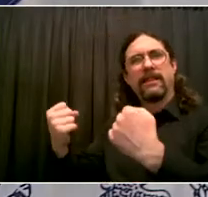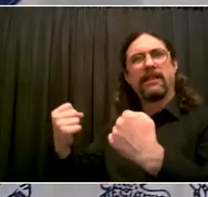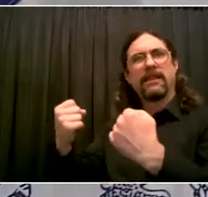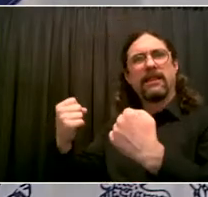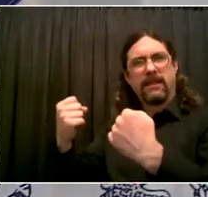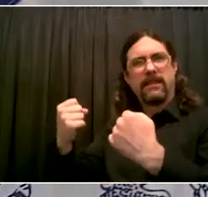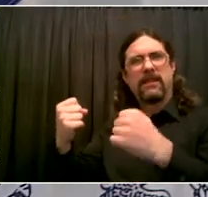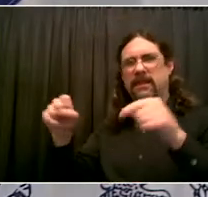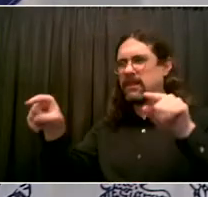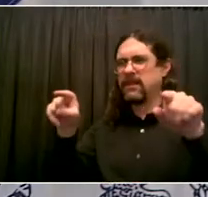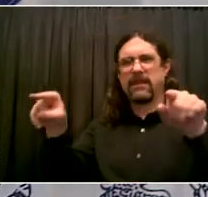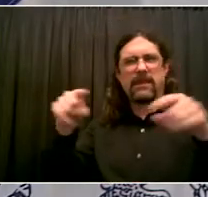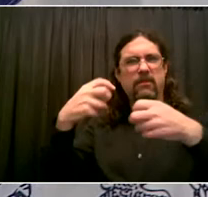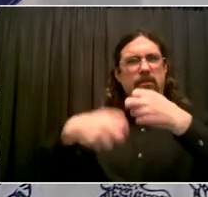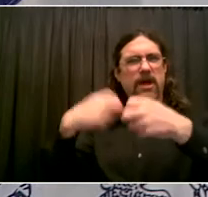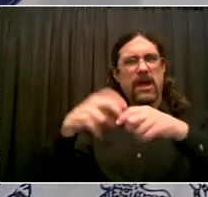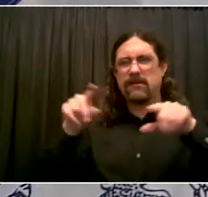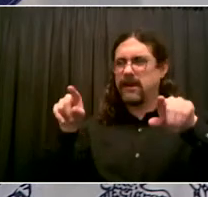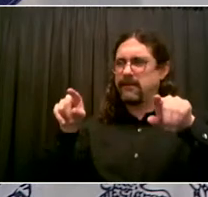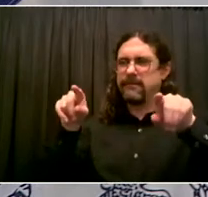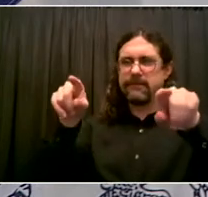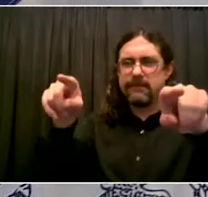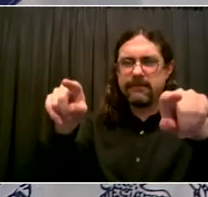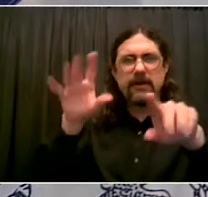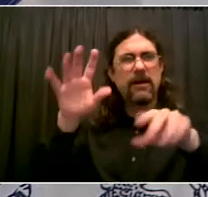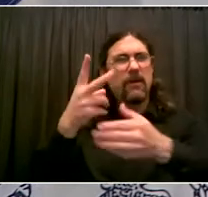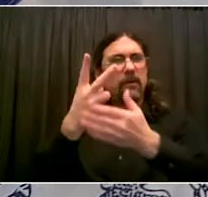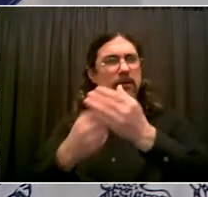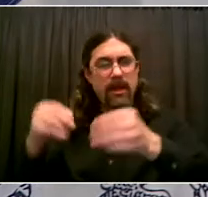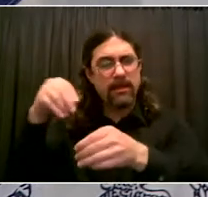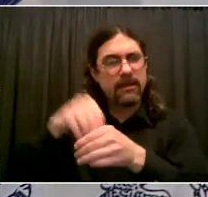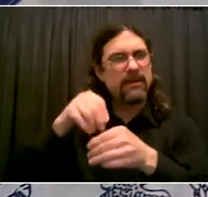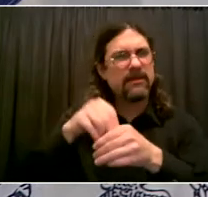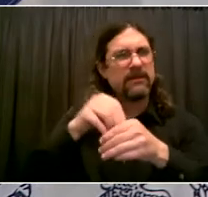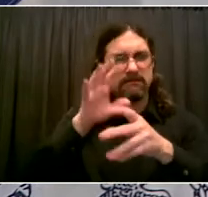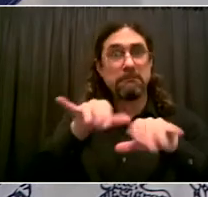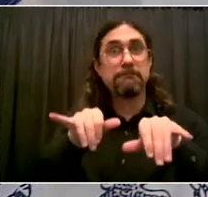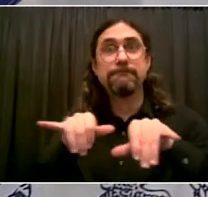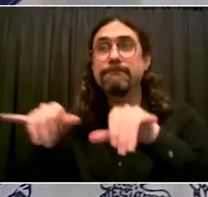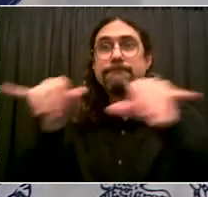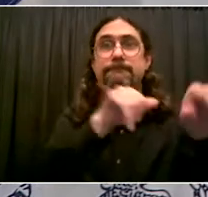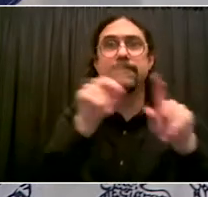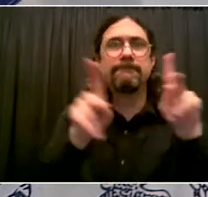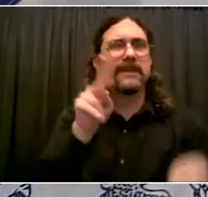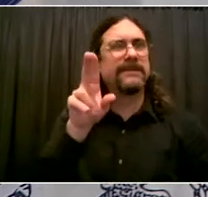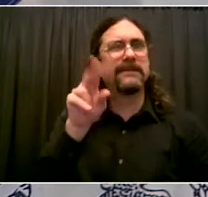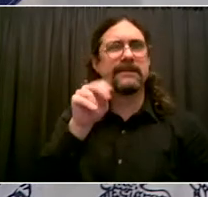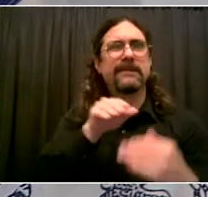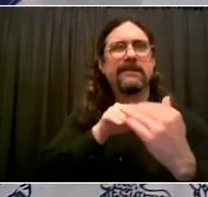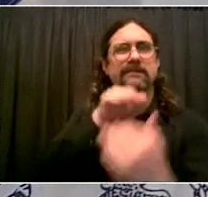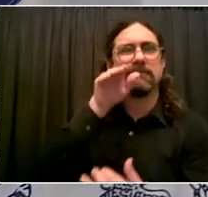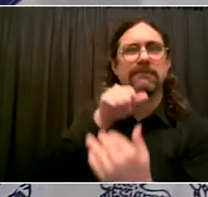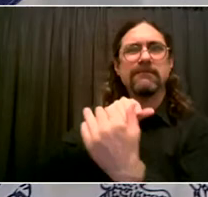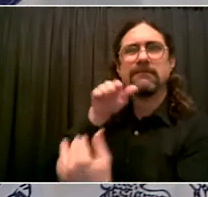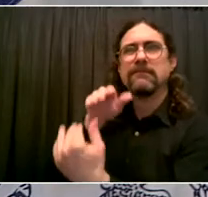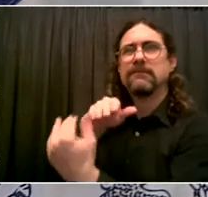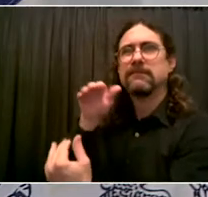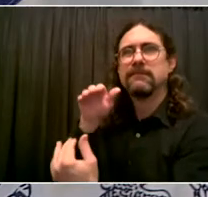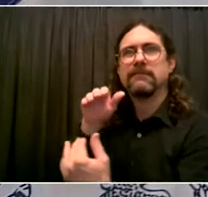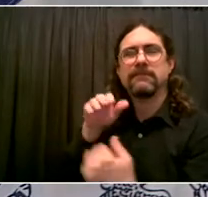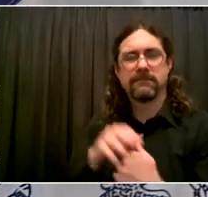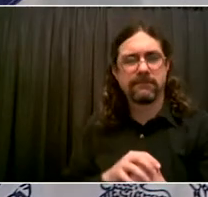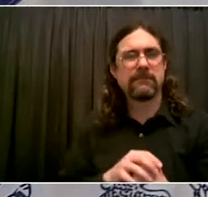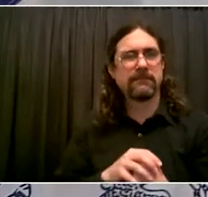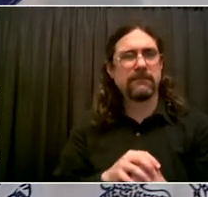of mental health for the African American community, Latino community, Asian American community. There is a distinct need for more